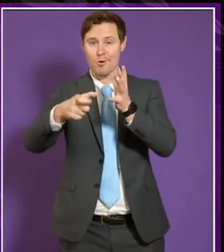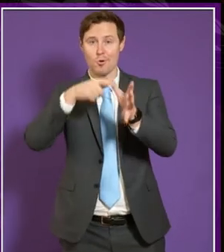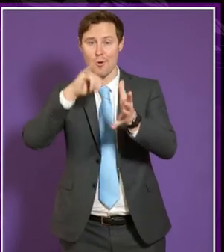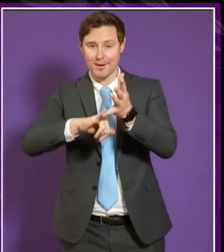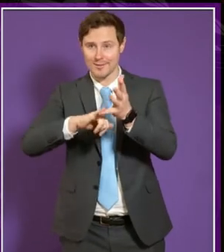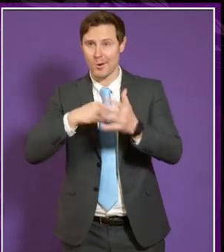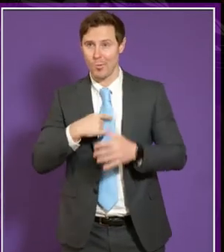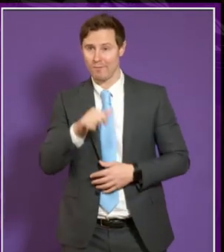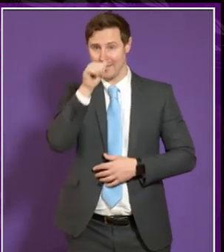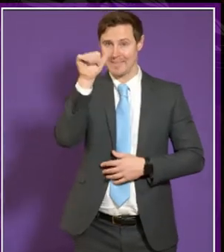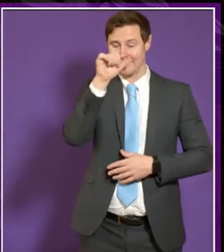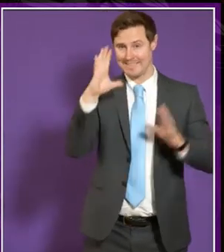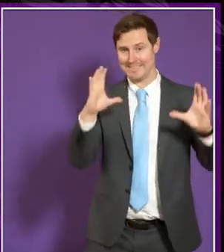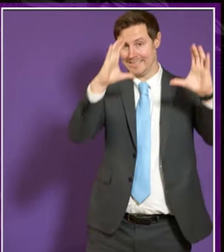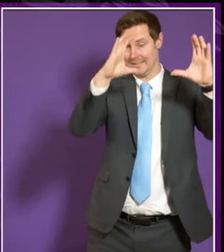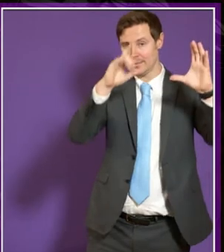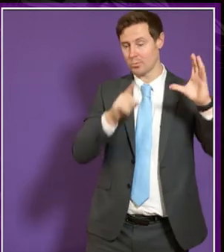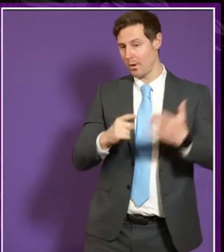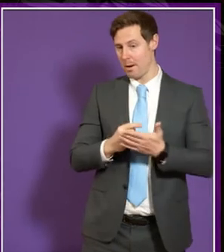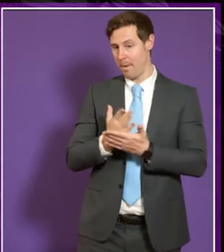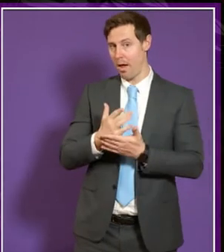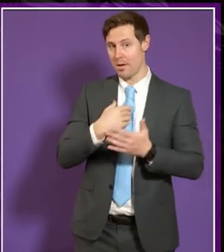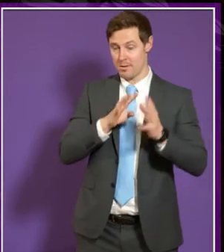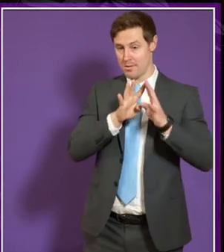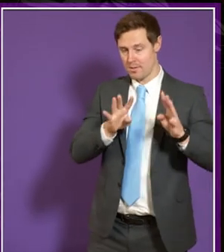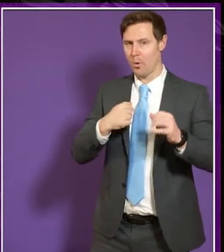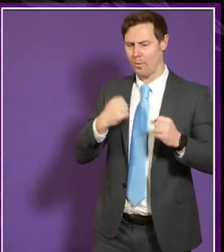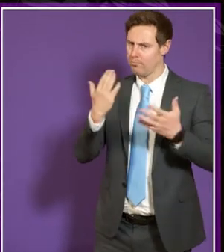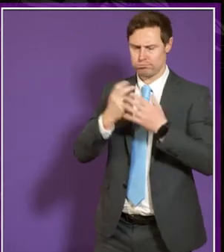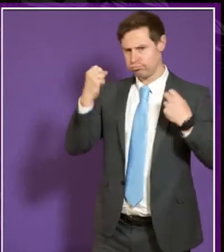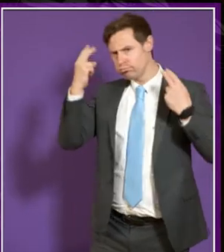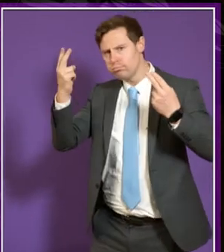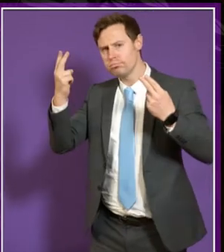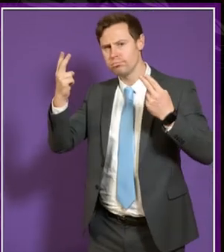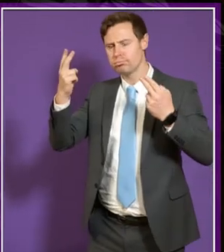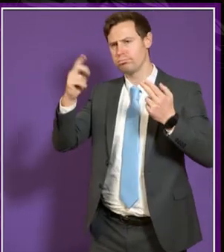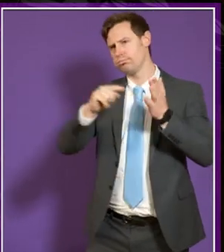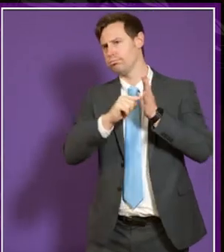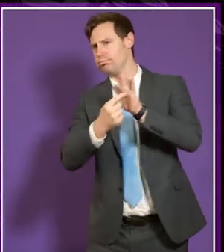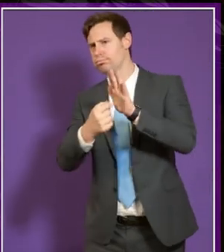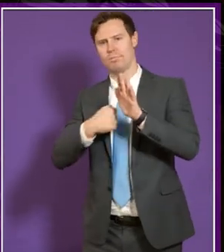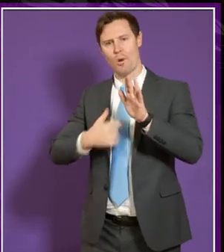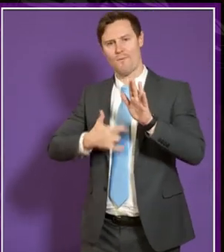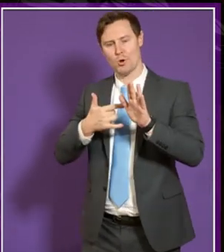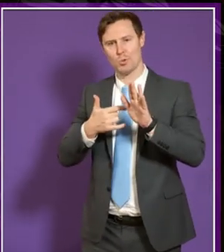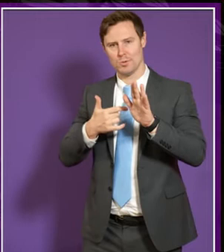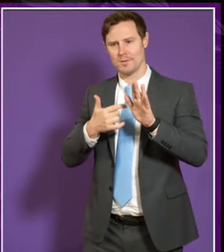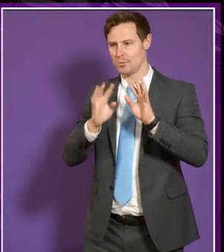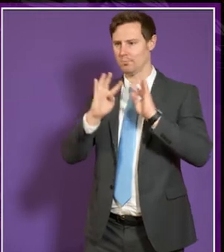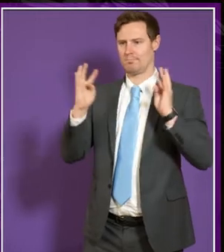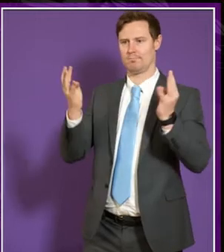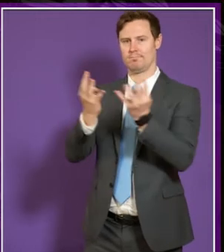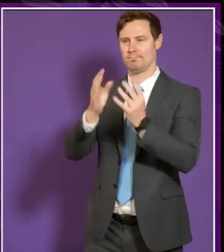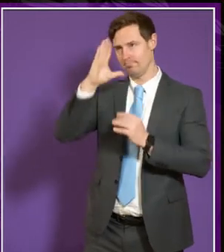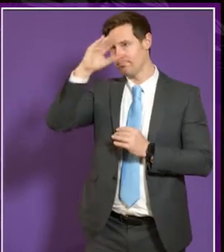that the Scottish universities are part of on the admissions you know we are very vocal in our views um and